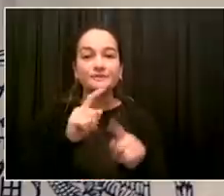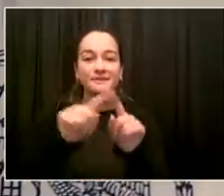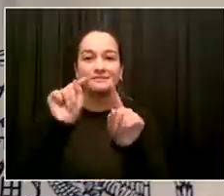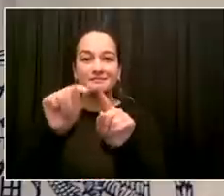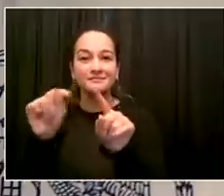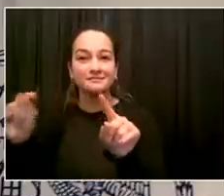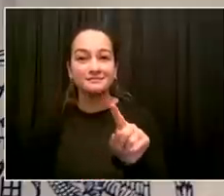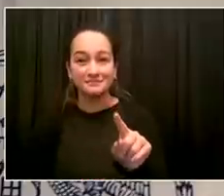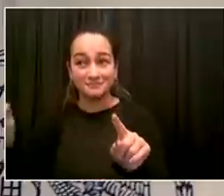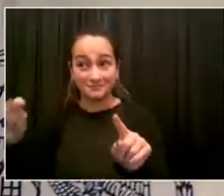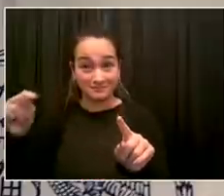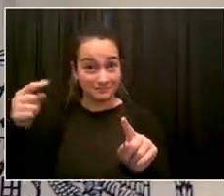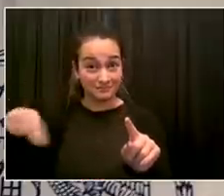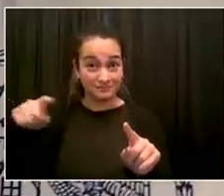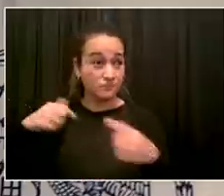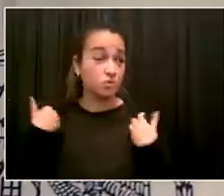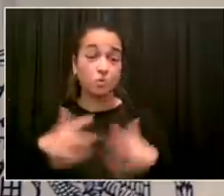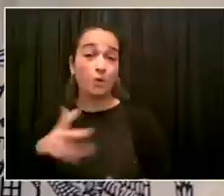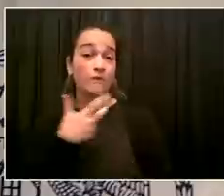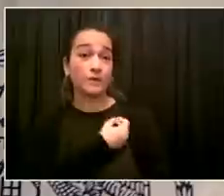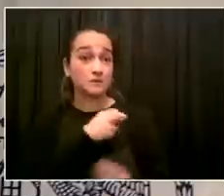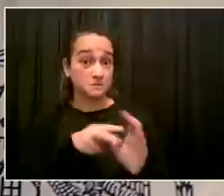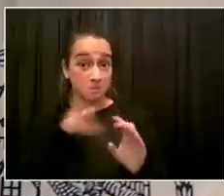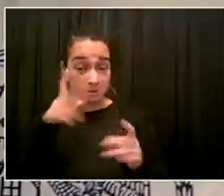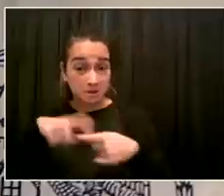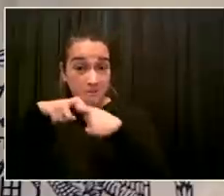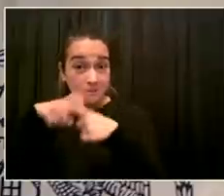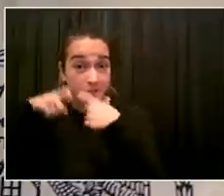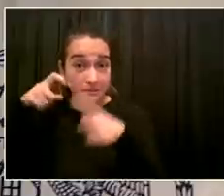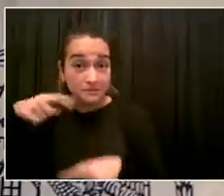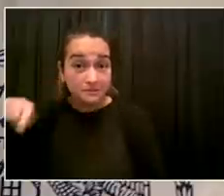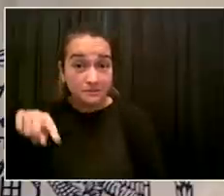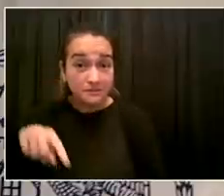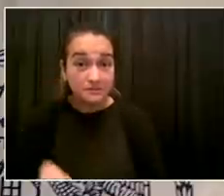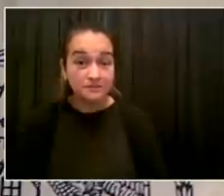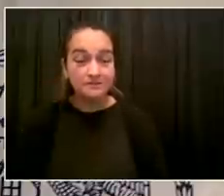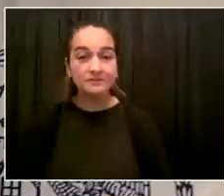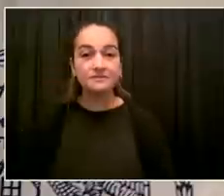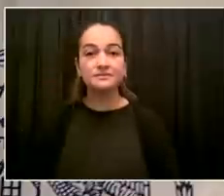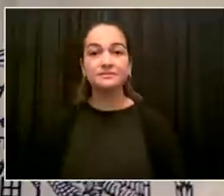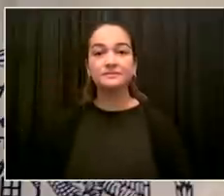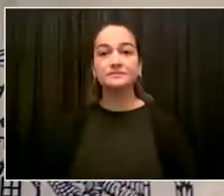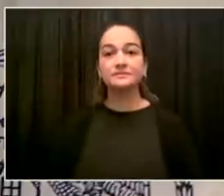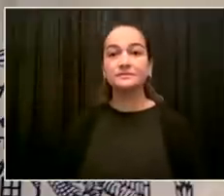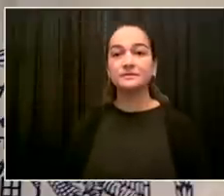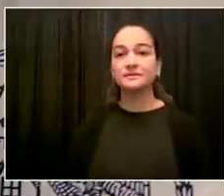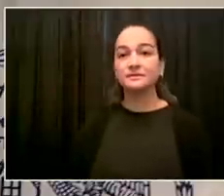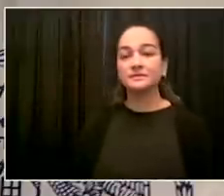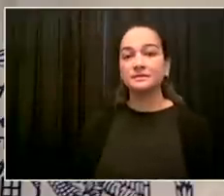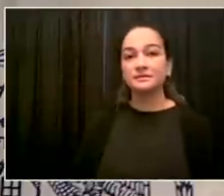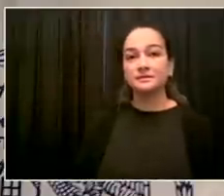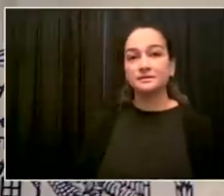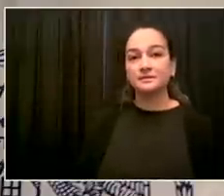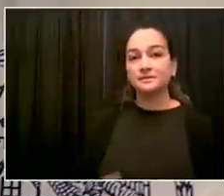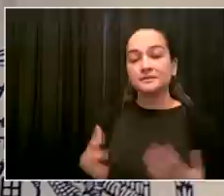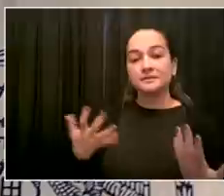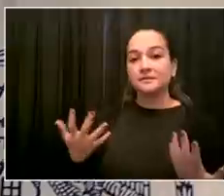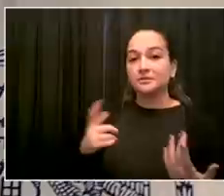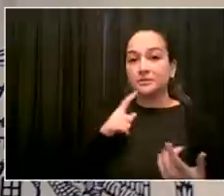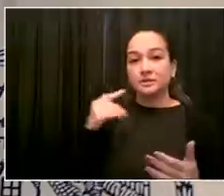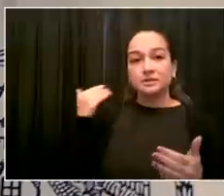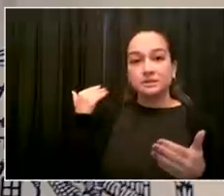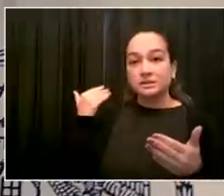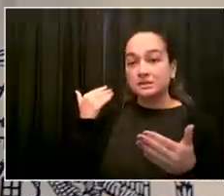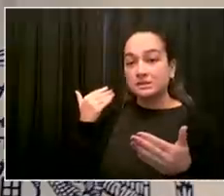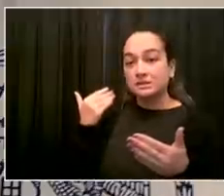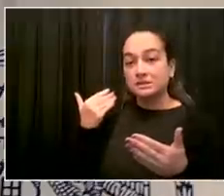comes down to the hours, really, as people have to make a choice. I really feel strongly that many people,